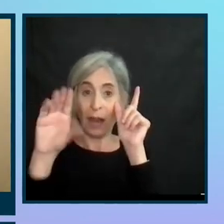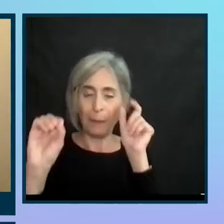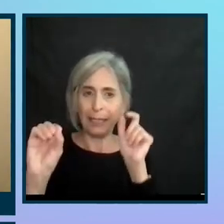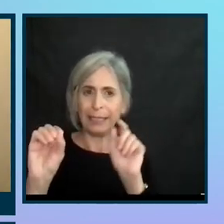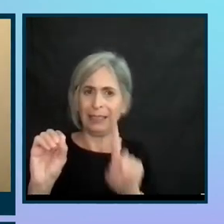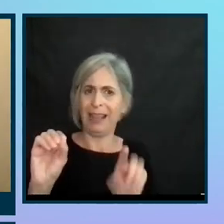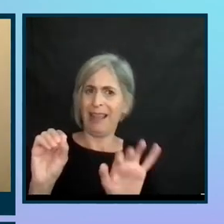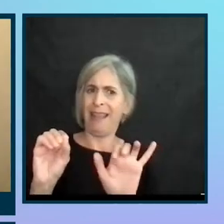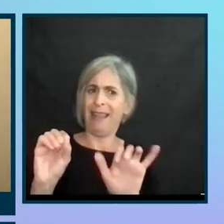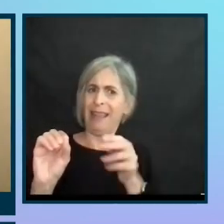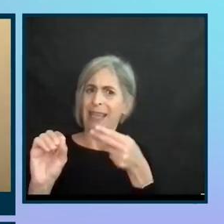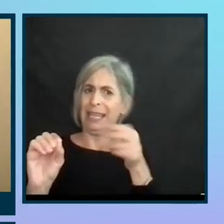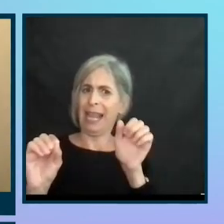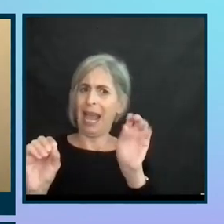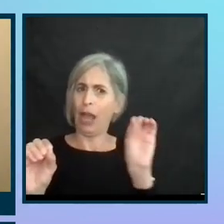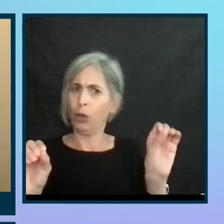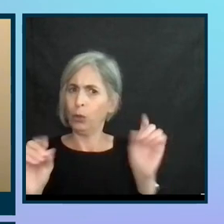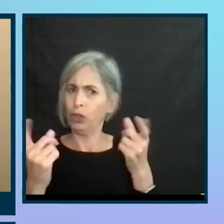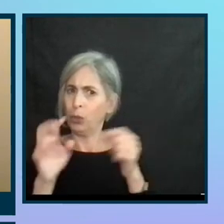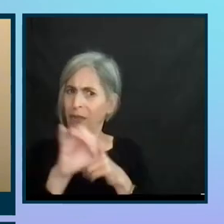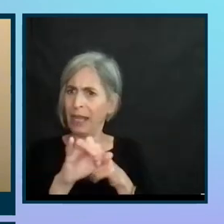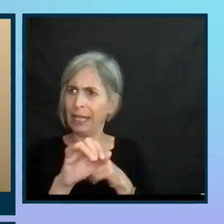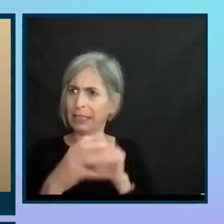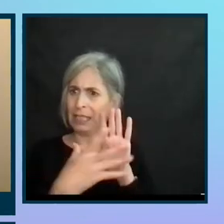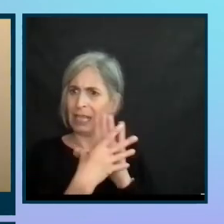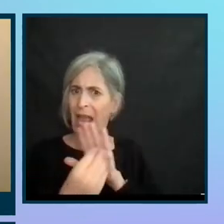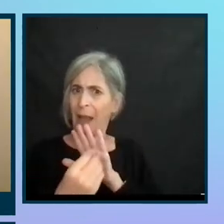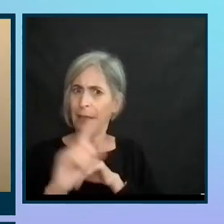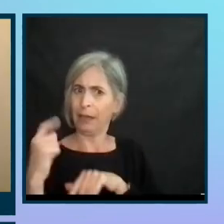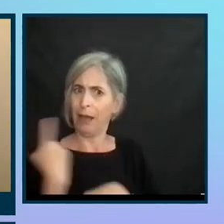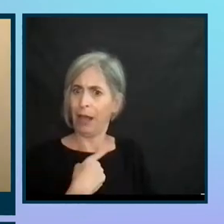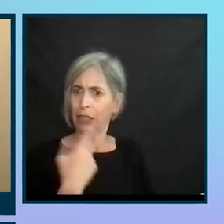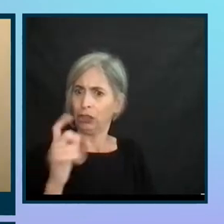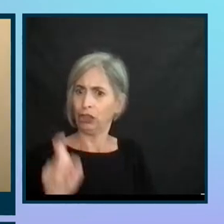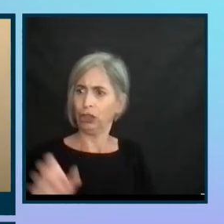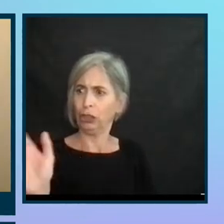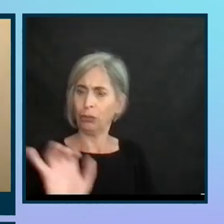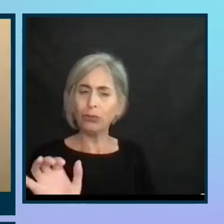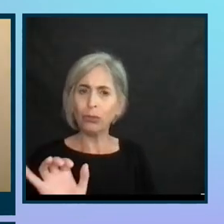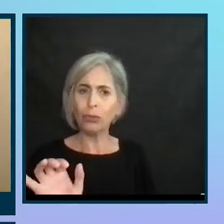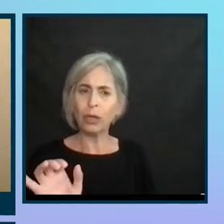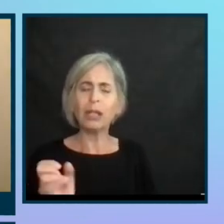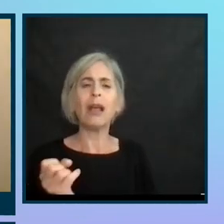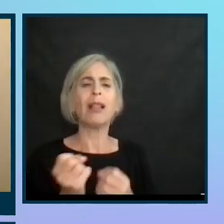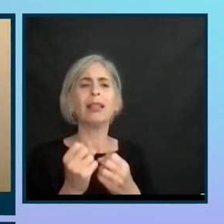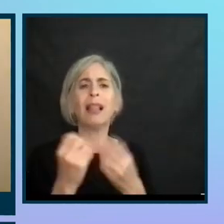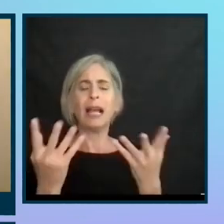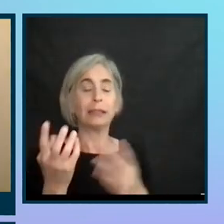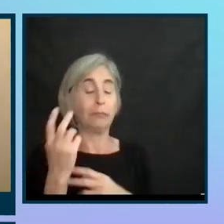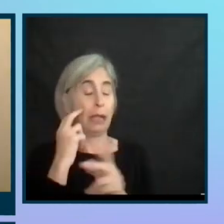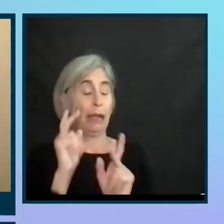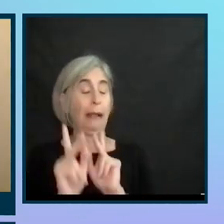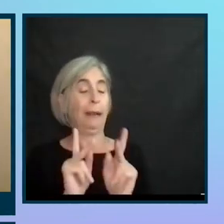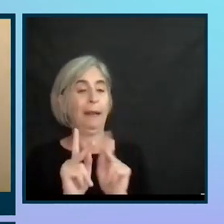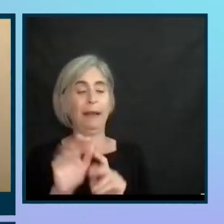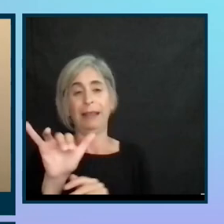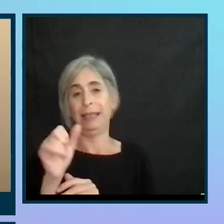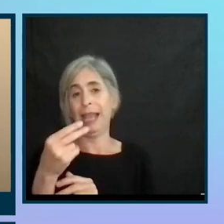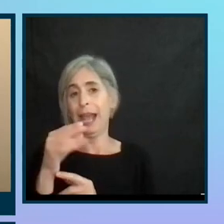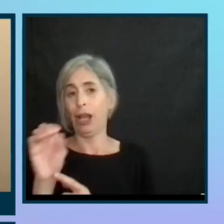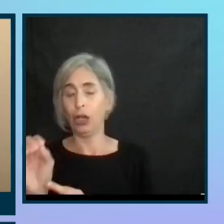well, look what Yahoo is doing. Maybe we should be doing it. So this is what, as a bunch of blind people and Yahoo,